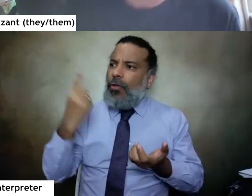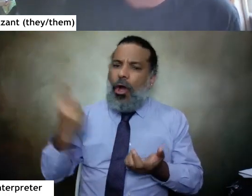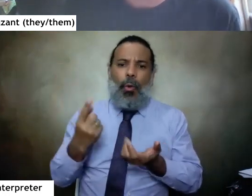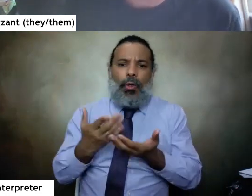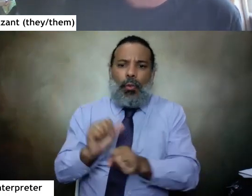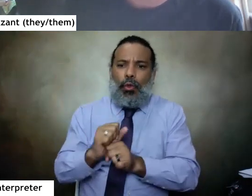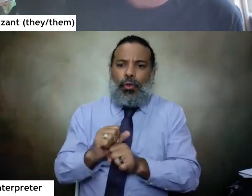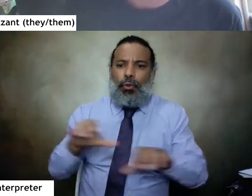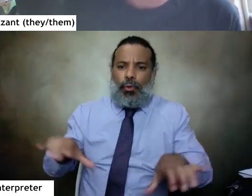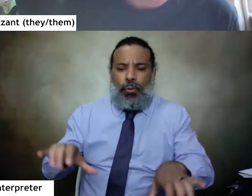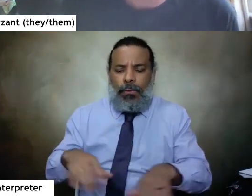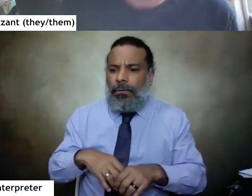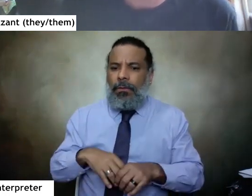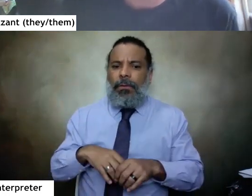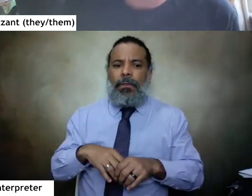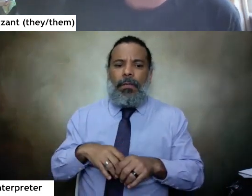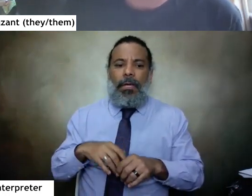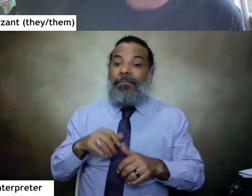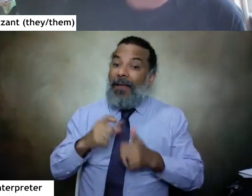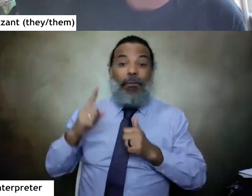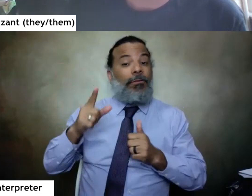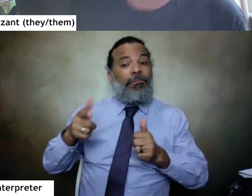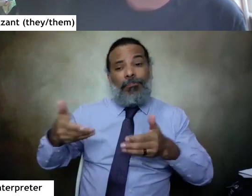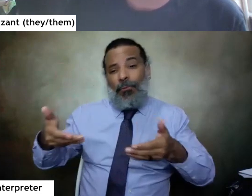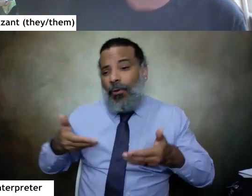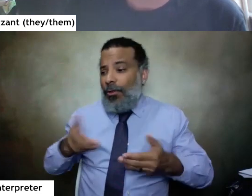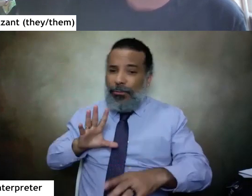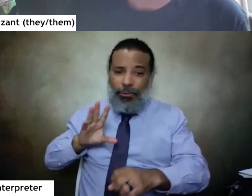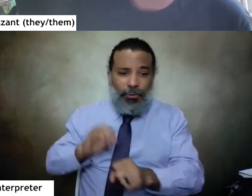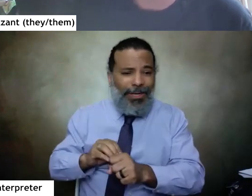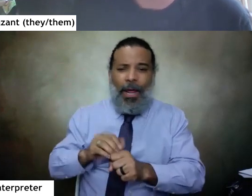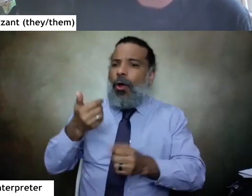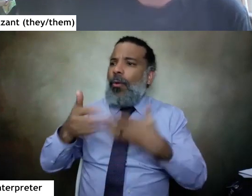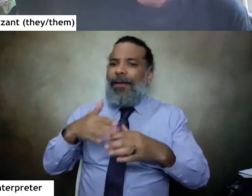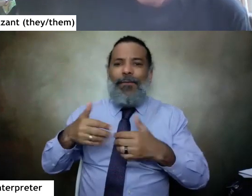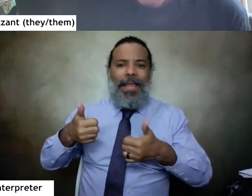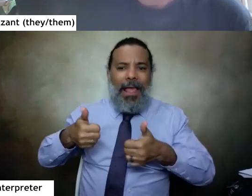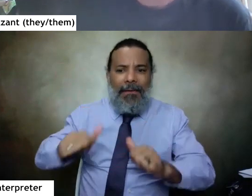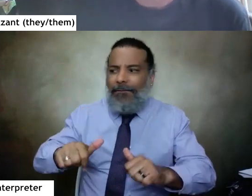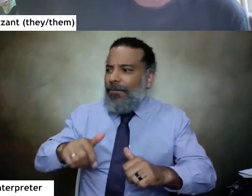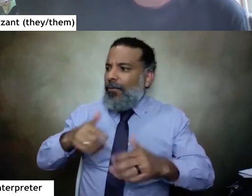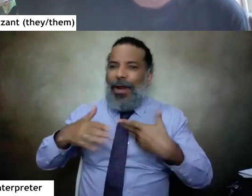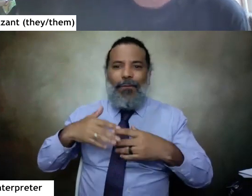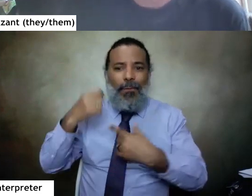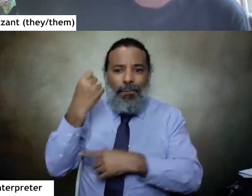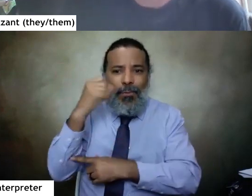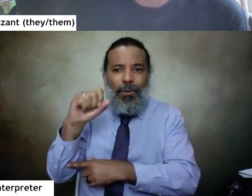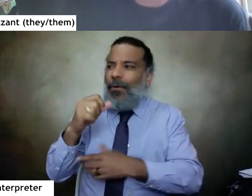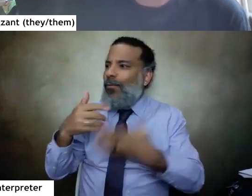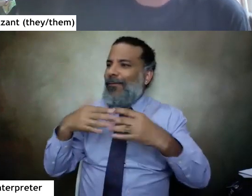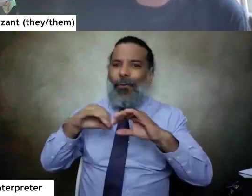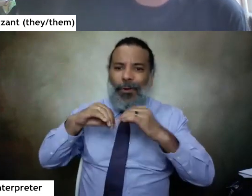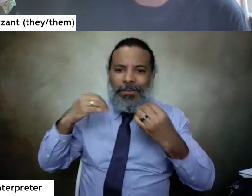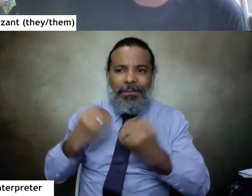and everyone is is welcome to to join in any effort whatever whatever movement whatever organization